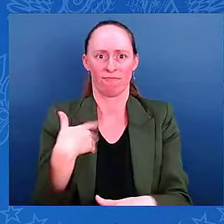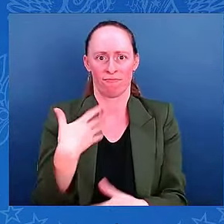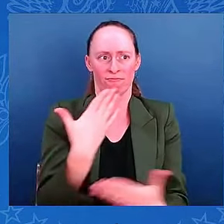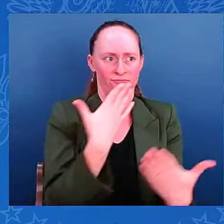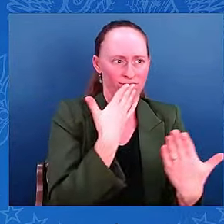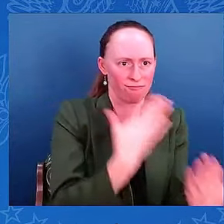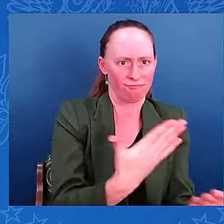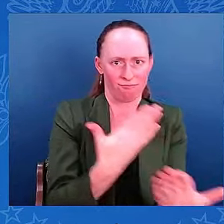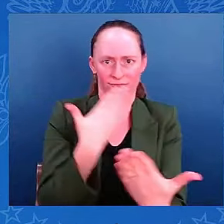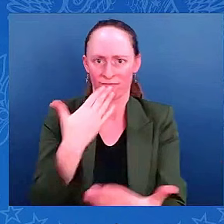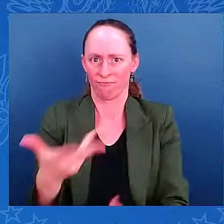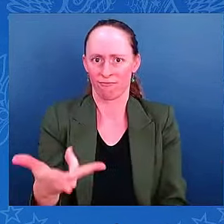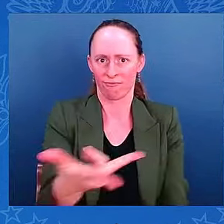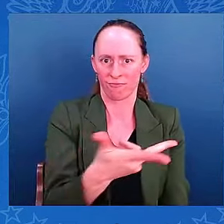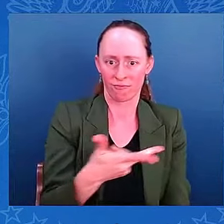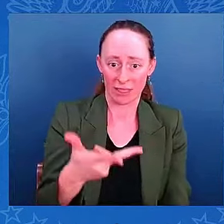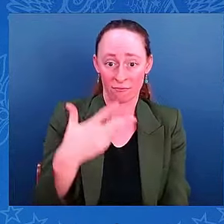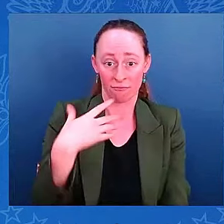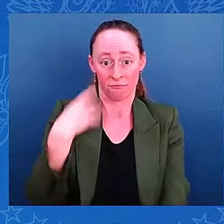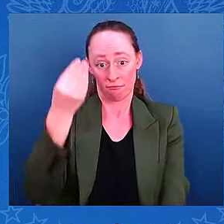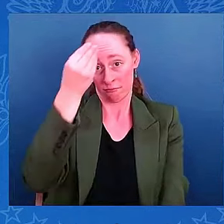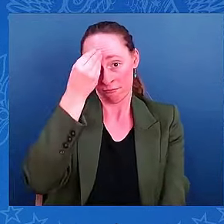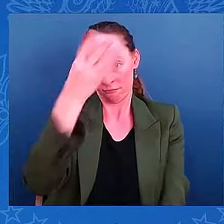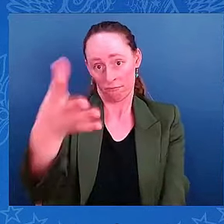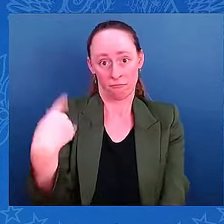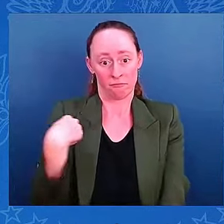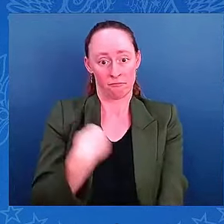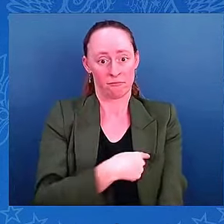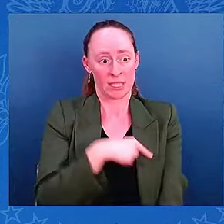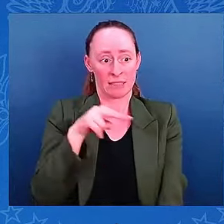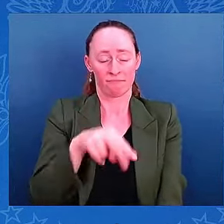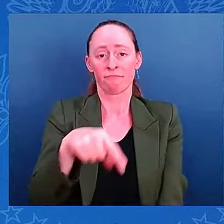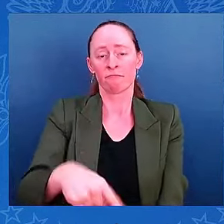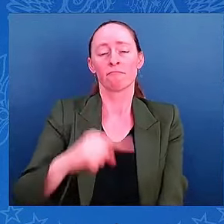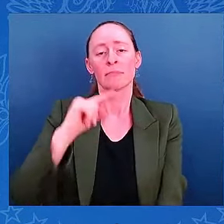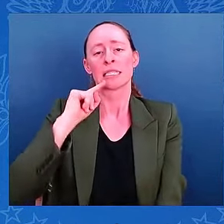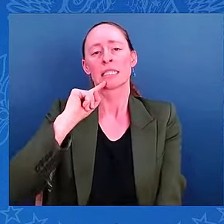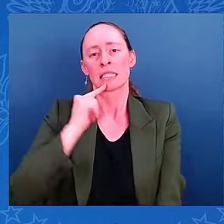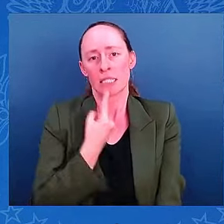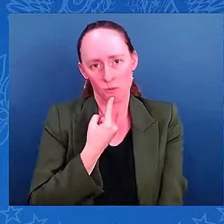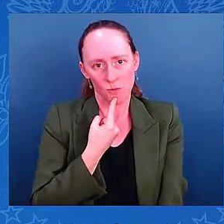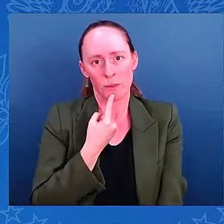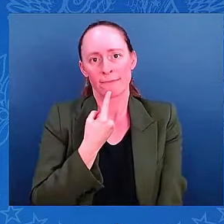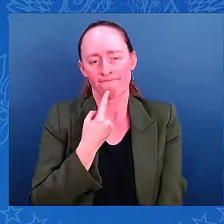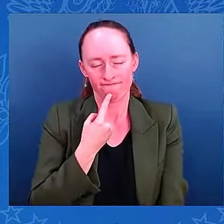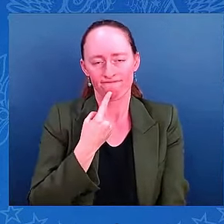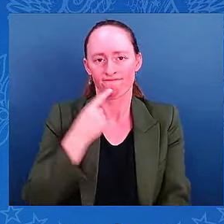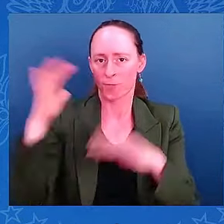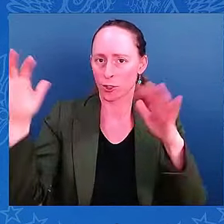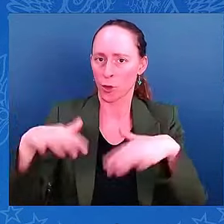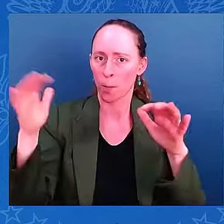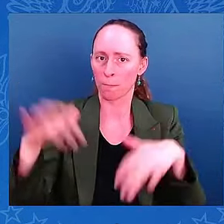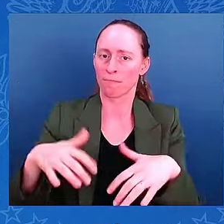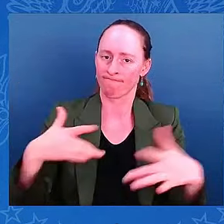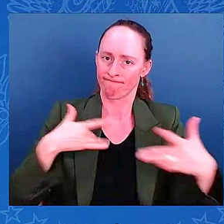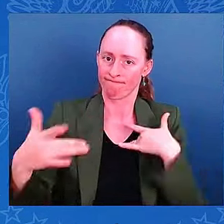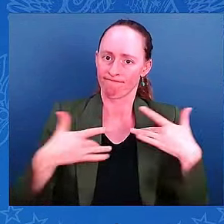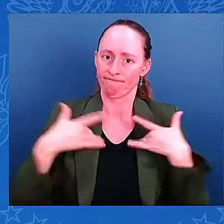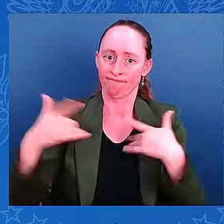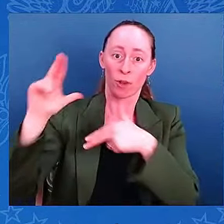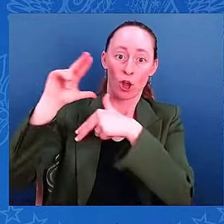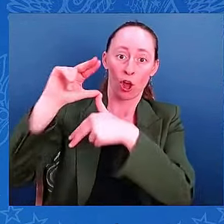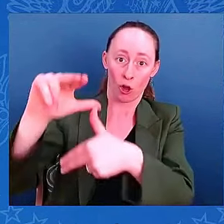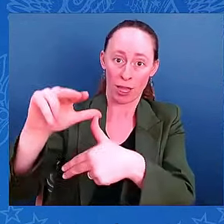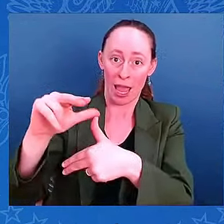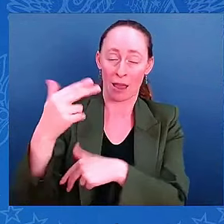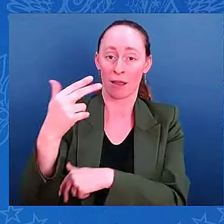very seriously. As you will hear from Dr. Brennan shortly, Milton is currently a Category 4 storm and will remain